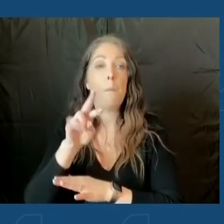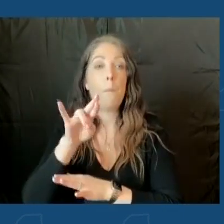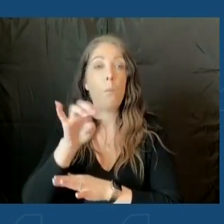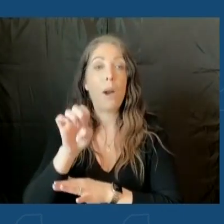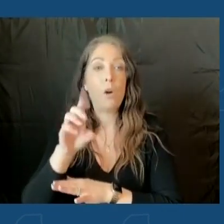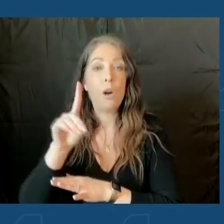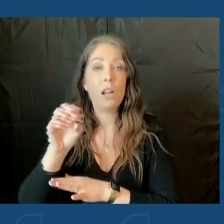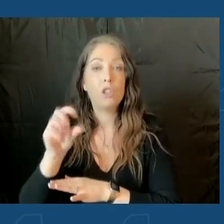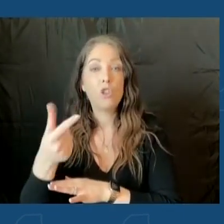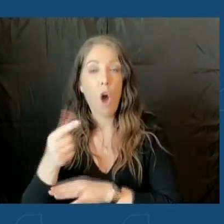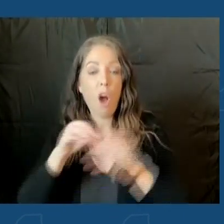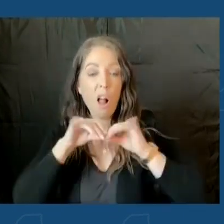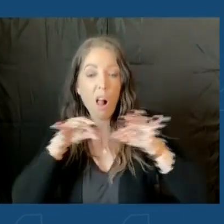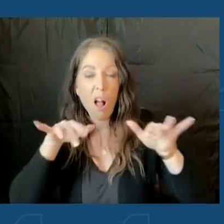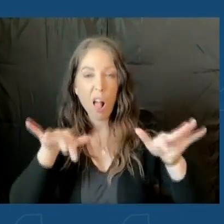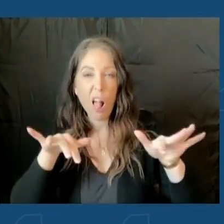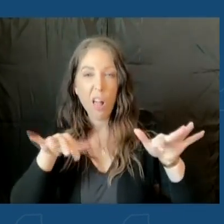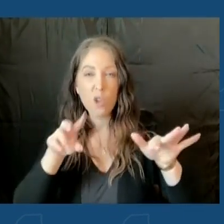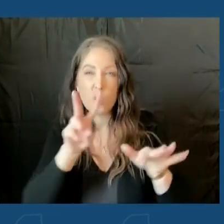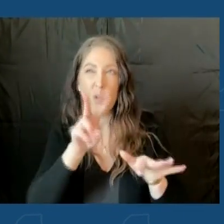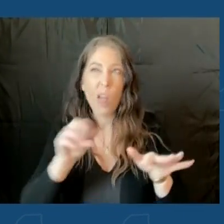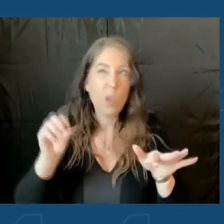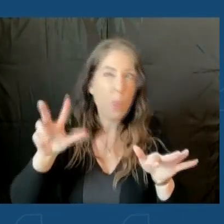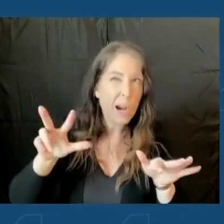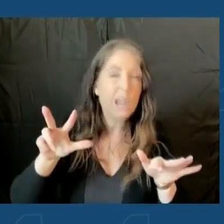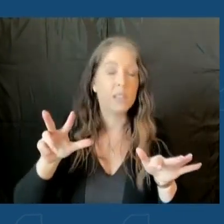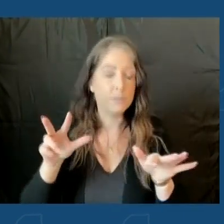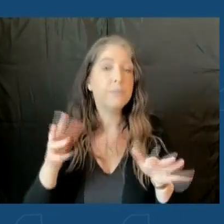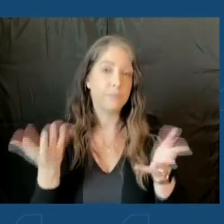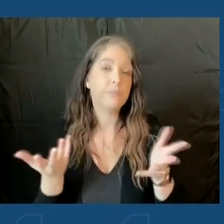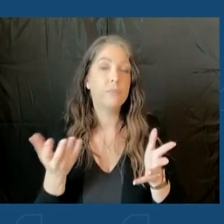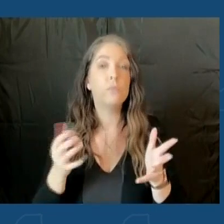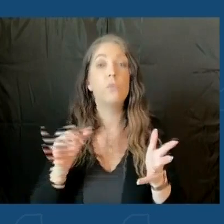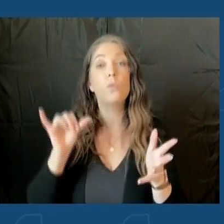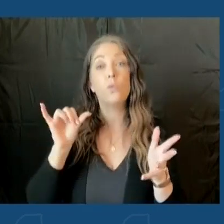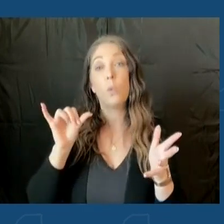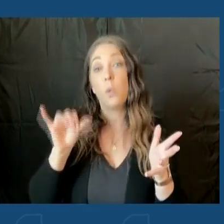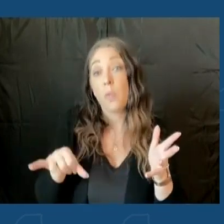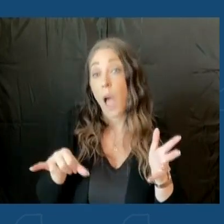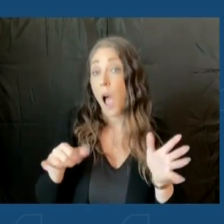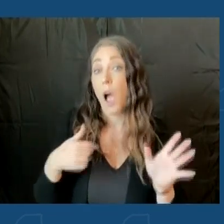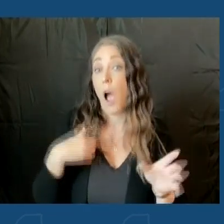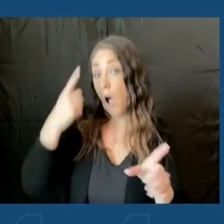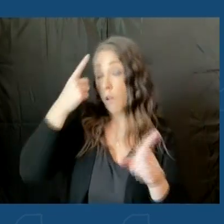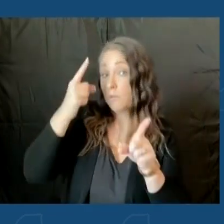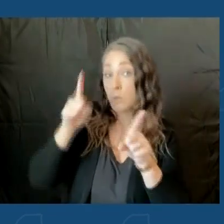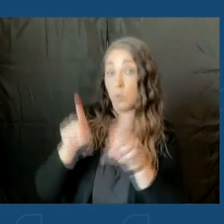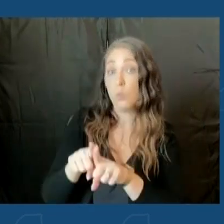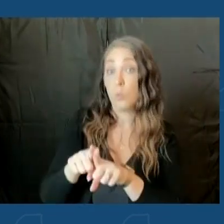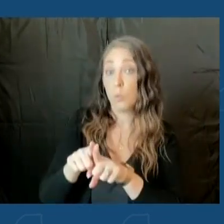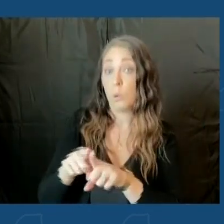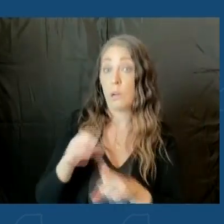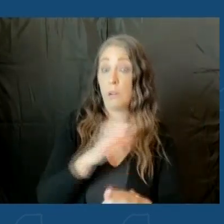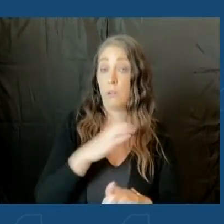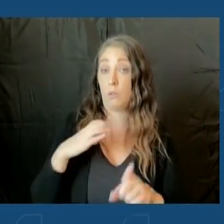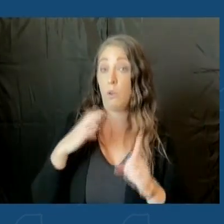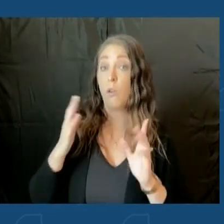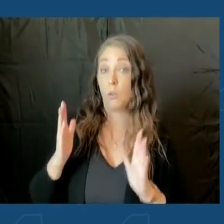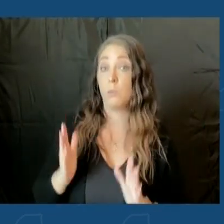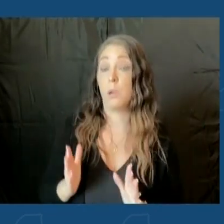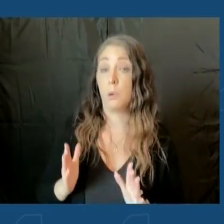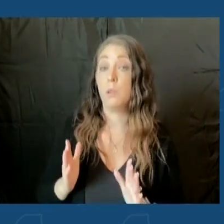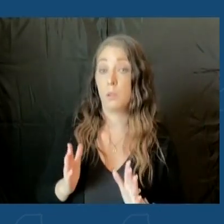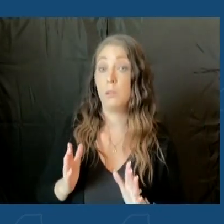related outbreak. So that, I would absolutely agree with the congressman that